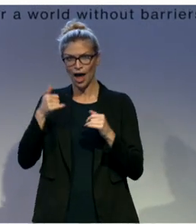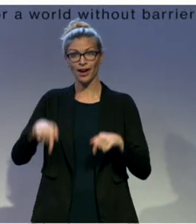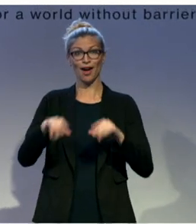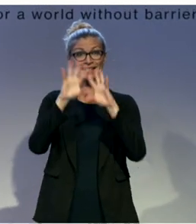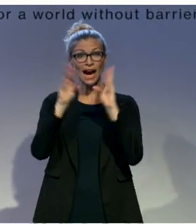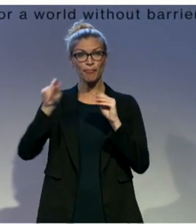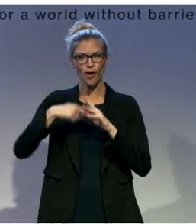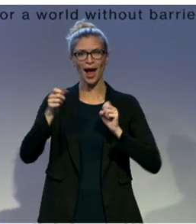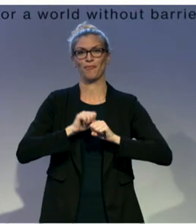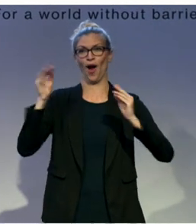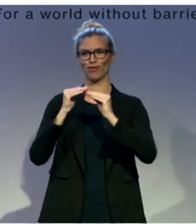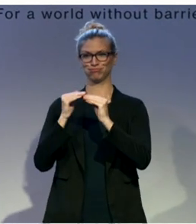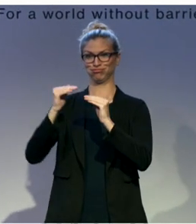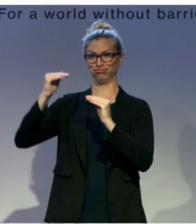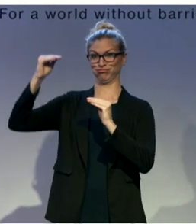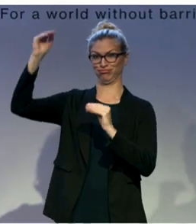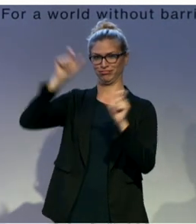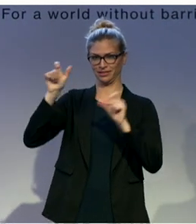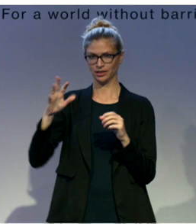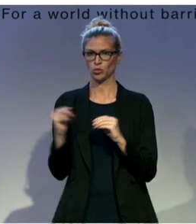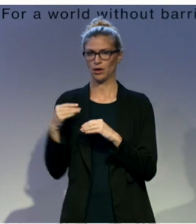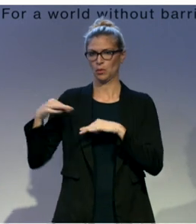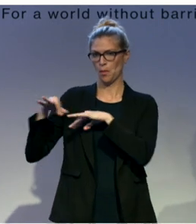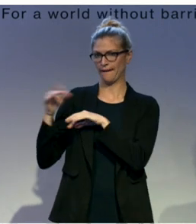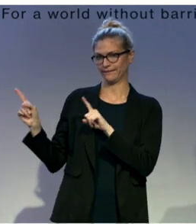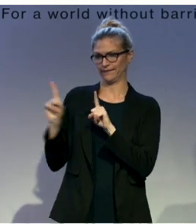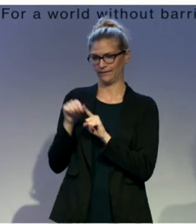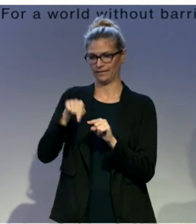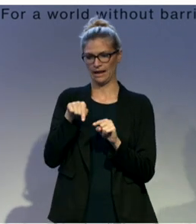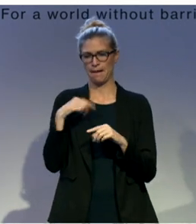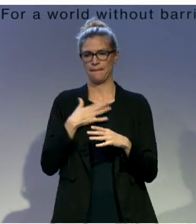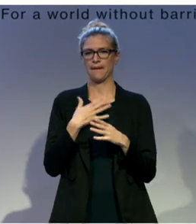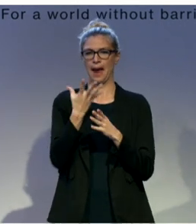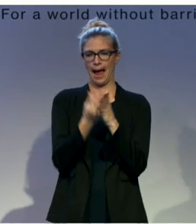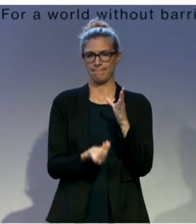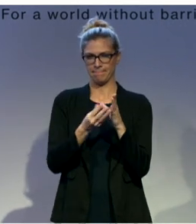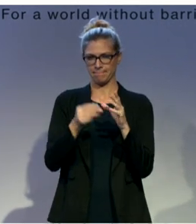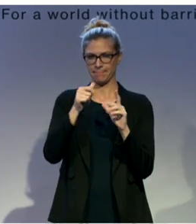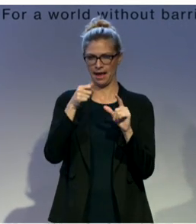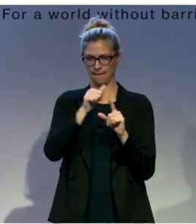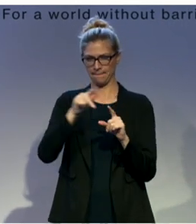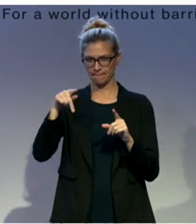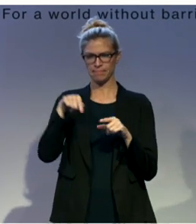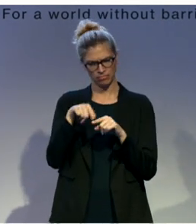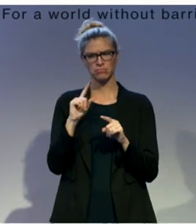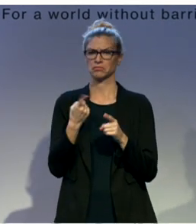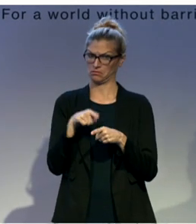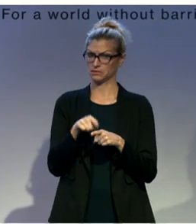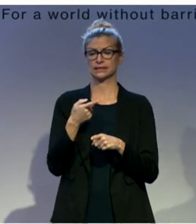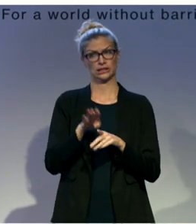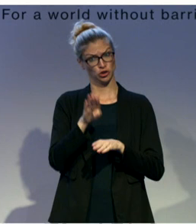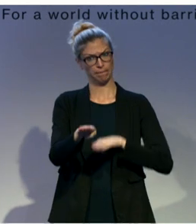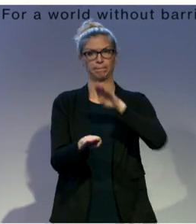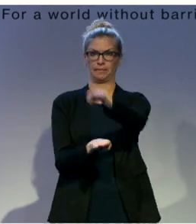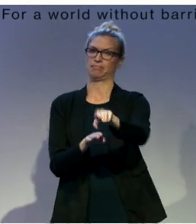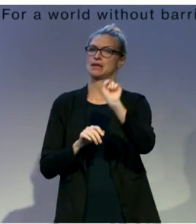wife, getting this app out there and building it. So we've managed to create quite a footprint, but you know, without marketing budget, you're not going to reach